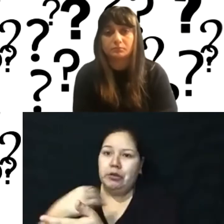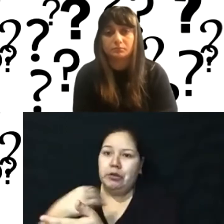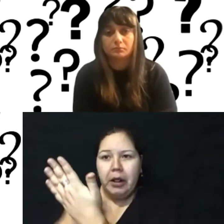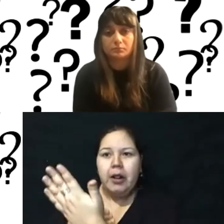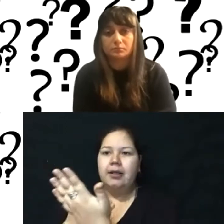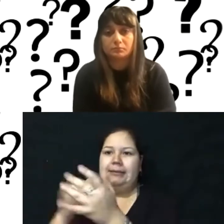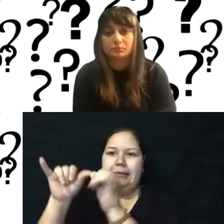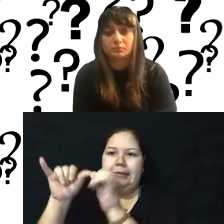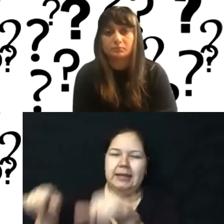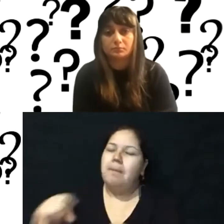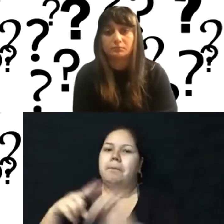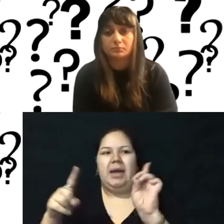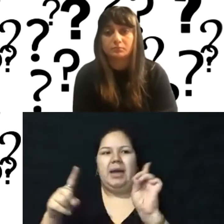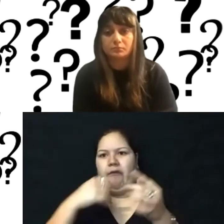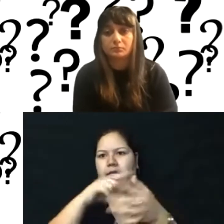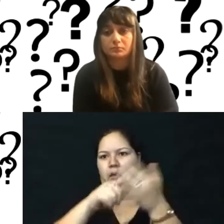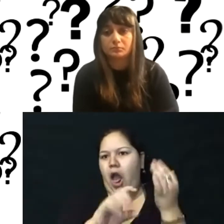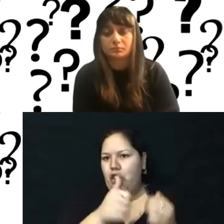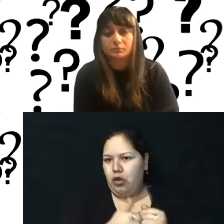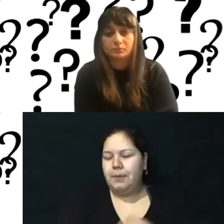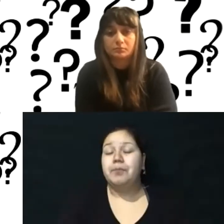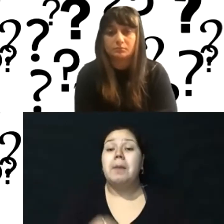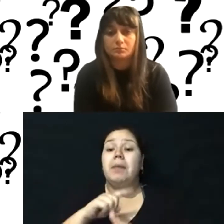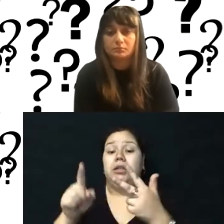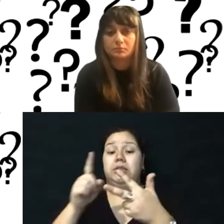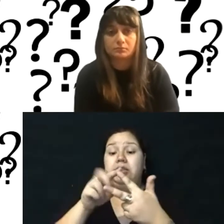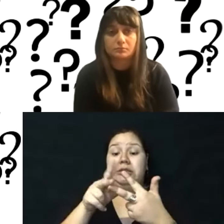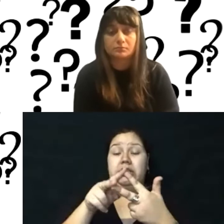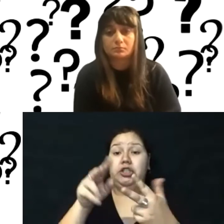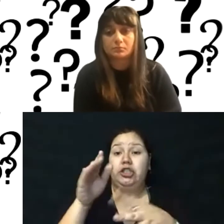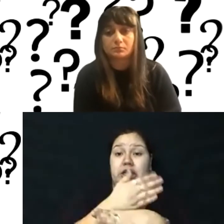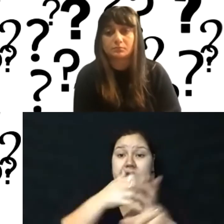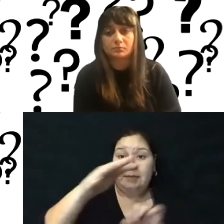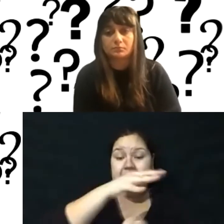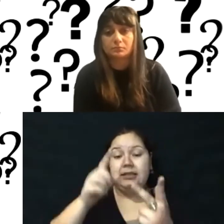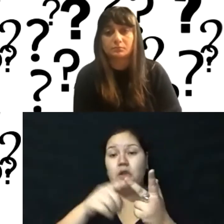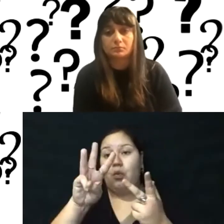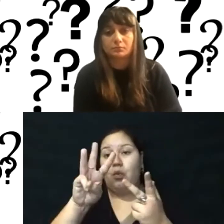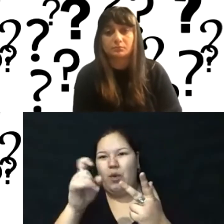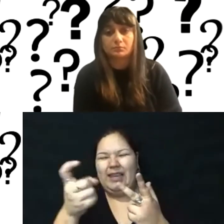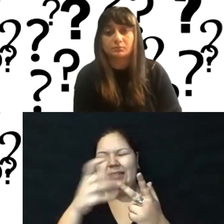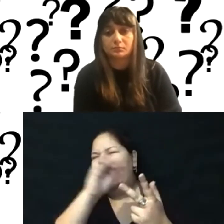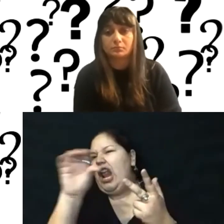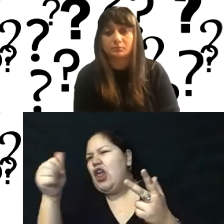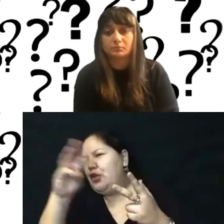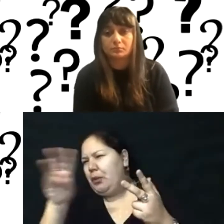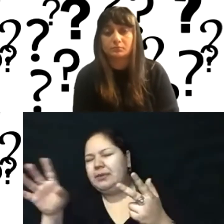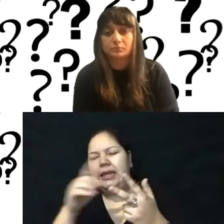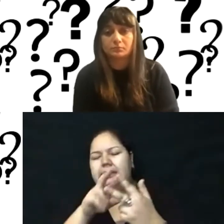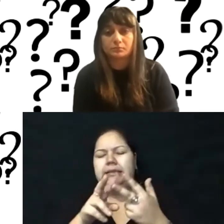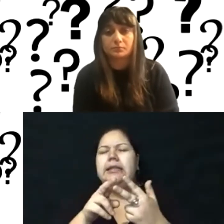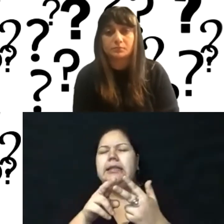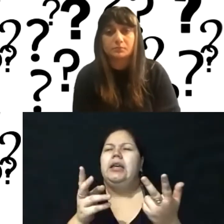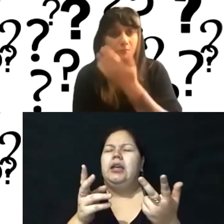but Squarespace and Wix, um, and then there's a number of other ones like that, um, strikingly, like there's a number of them that are basically,